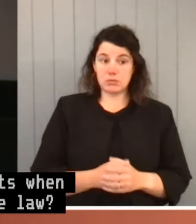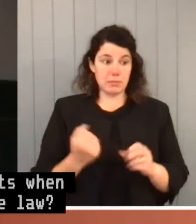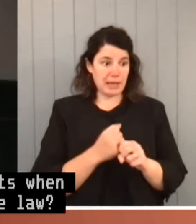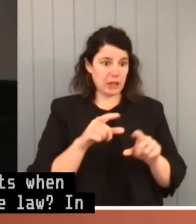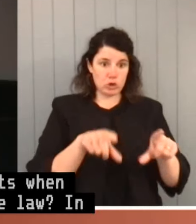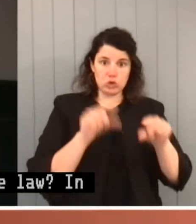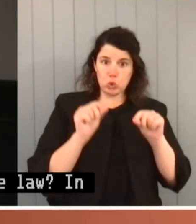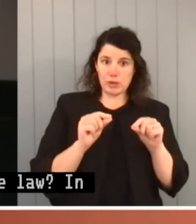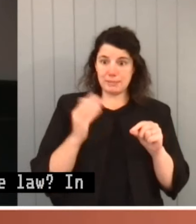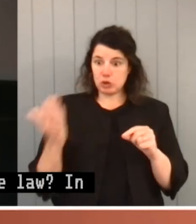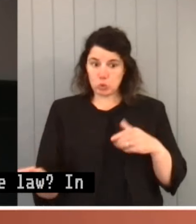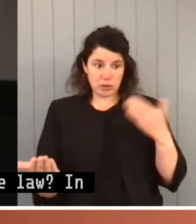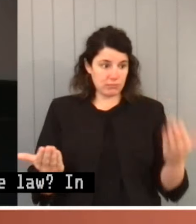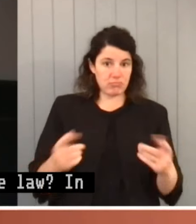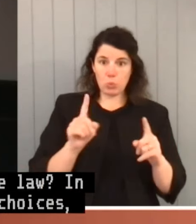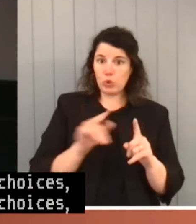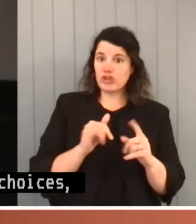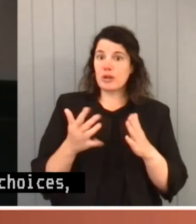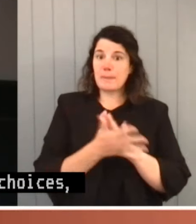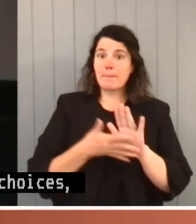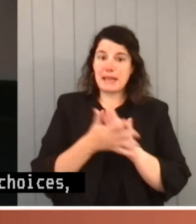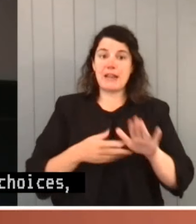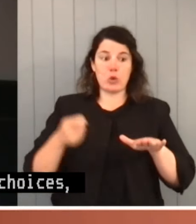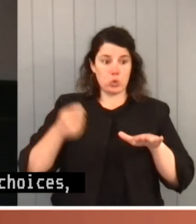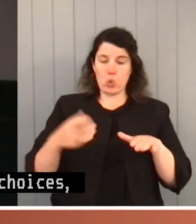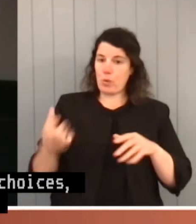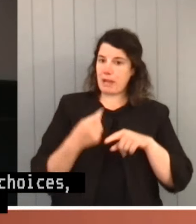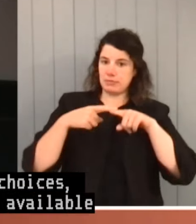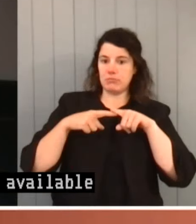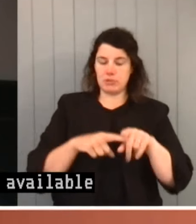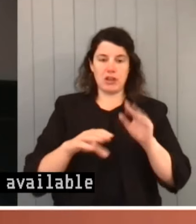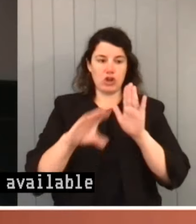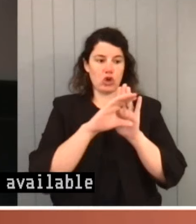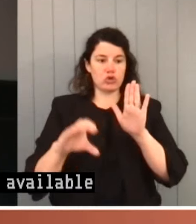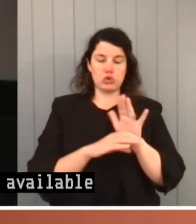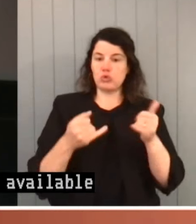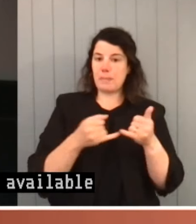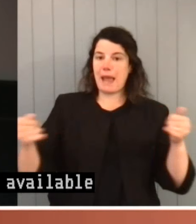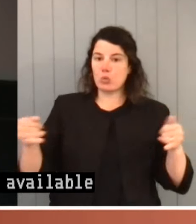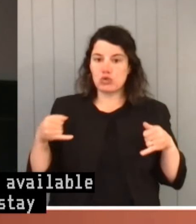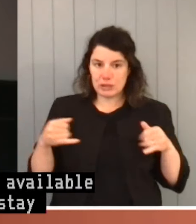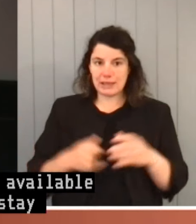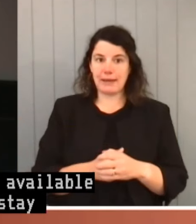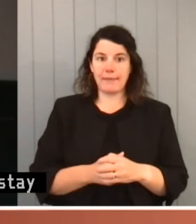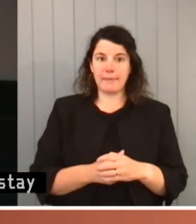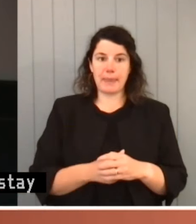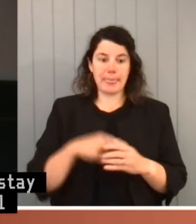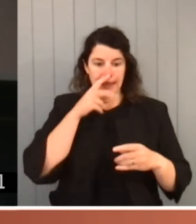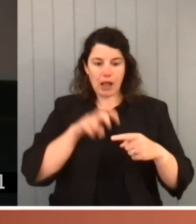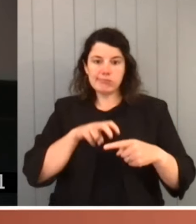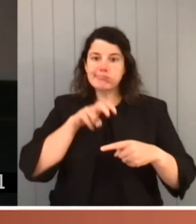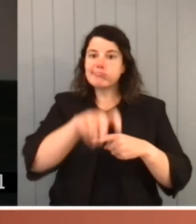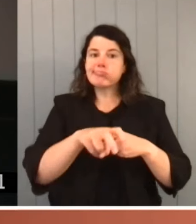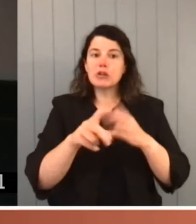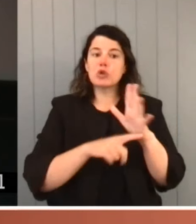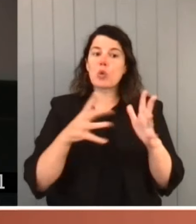between available meanings, the courts must stay within their constitutional boundaries. They must not trespass into the lawmaking domain of